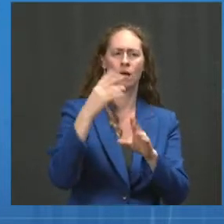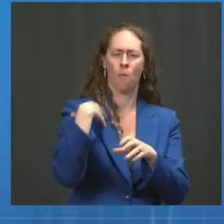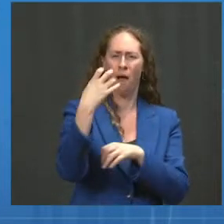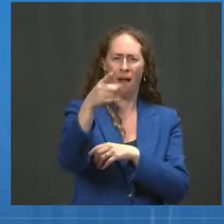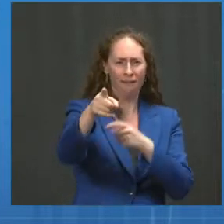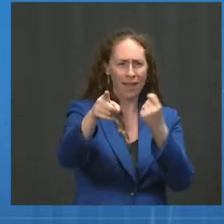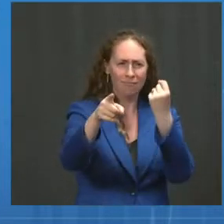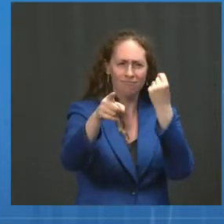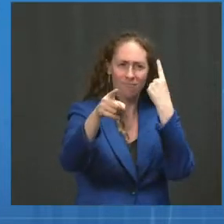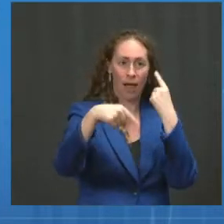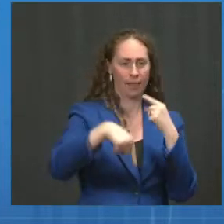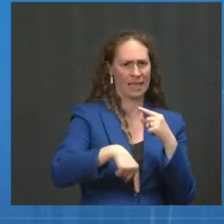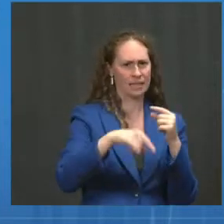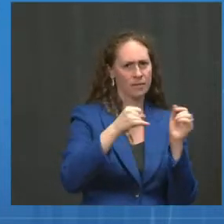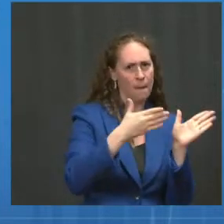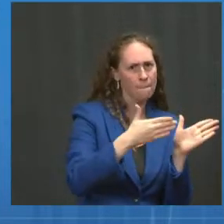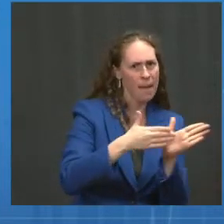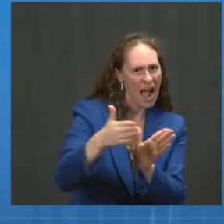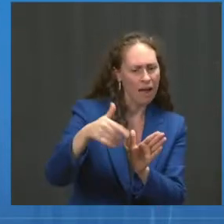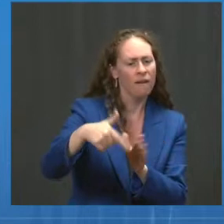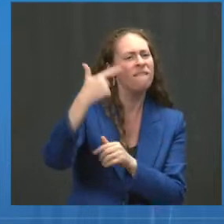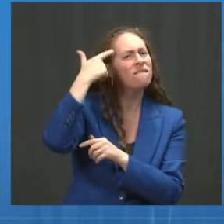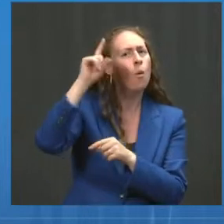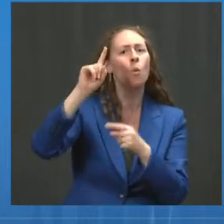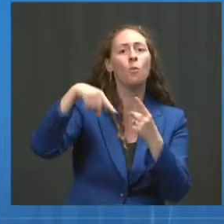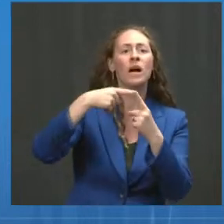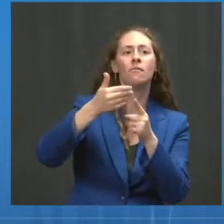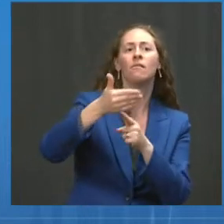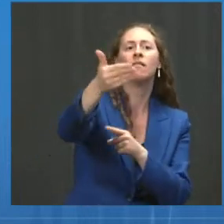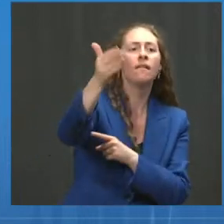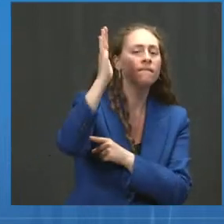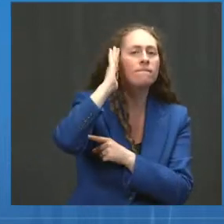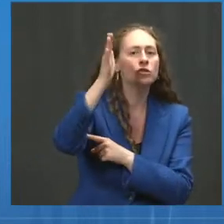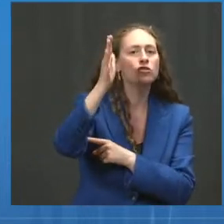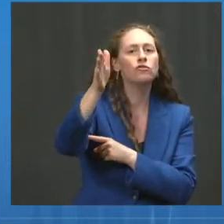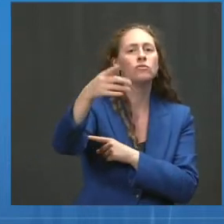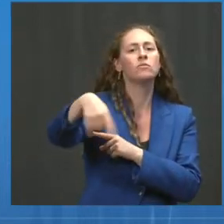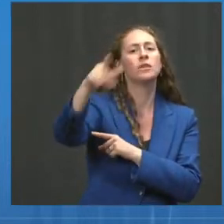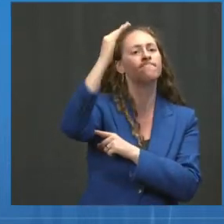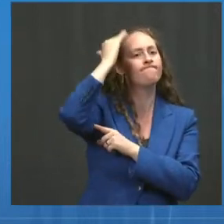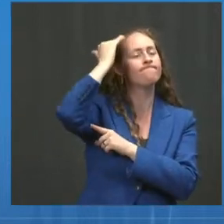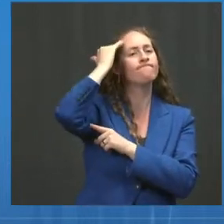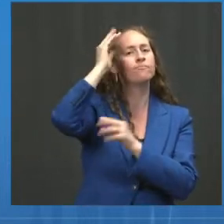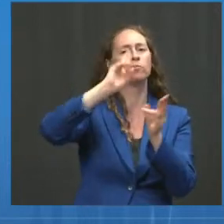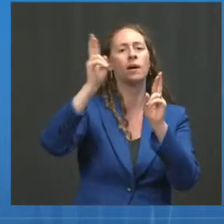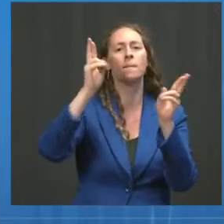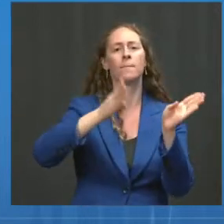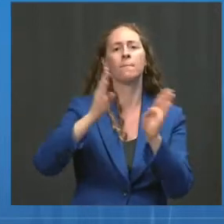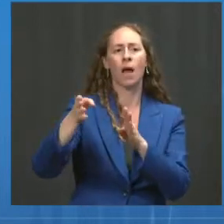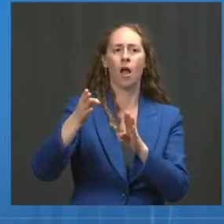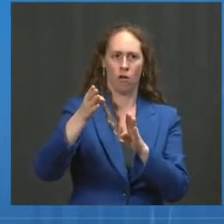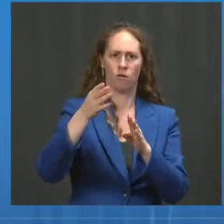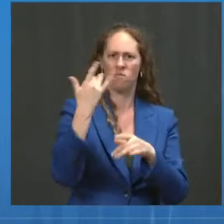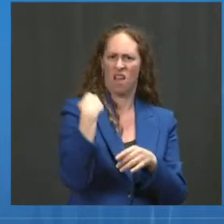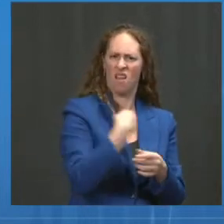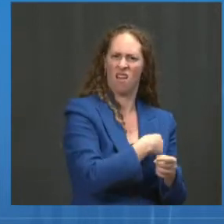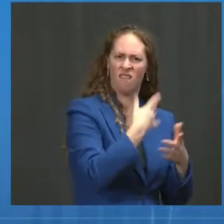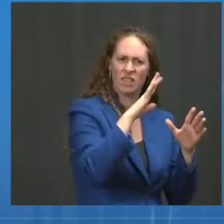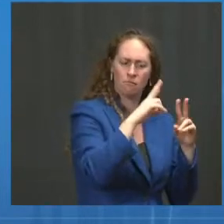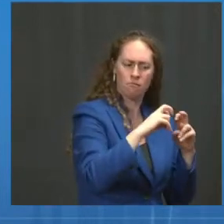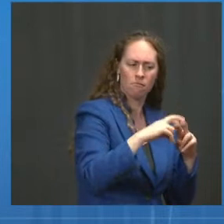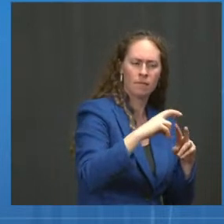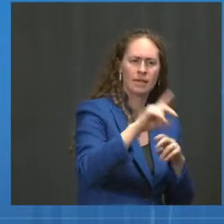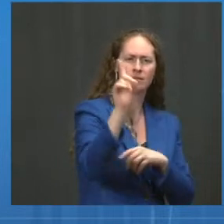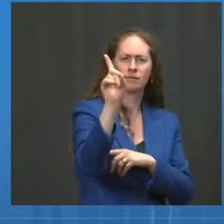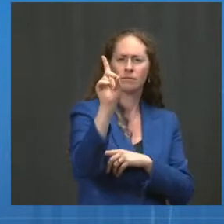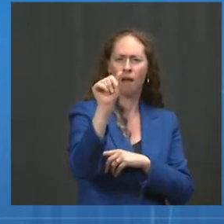for the future. And it's based on an assessment of data, including recent data that we have just come across over the